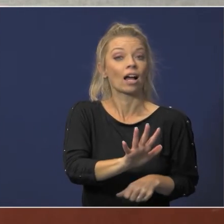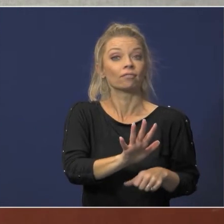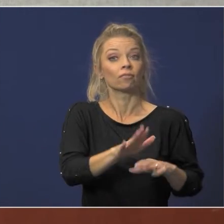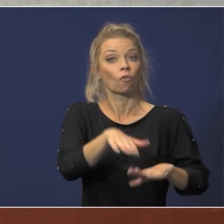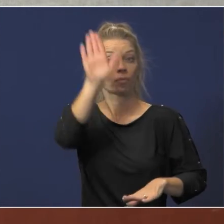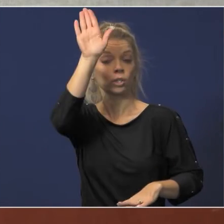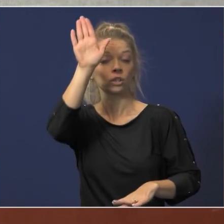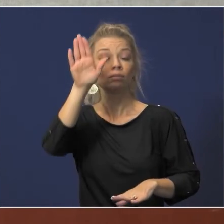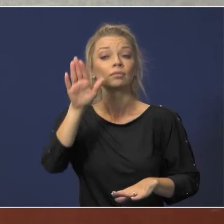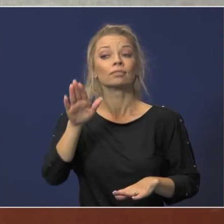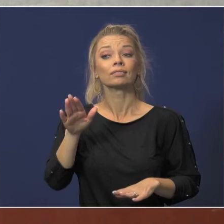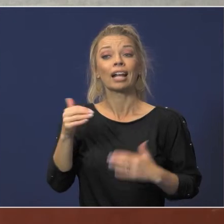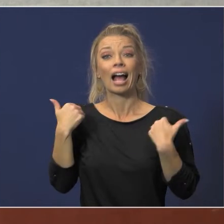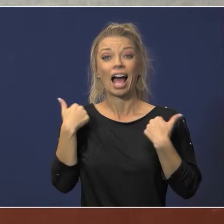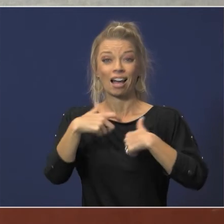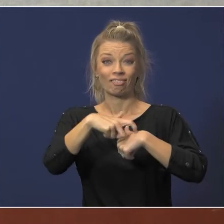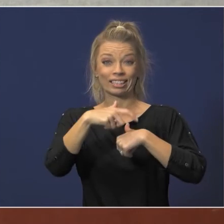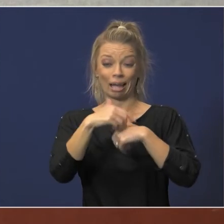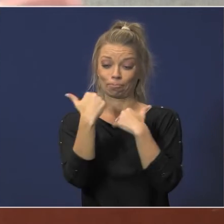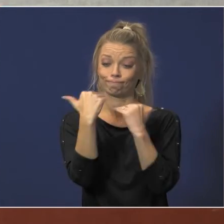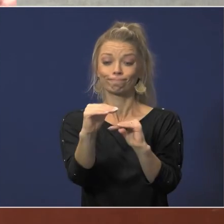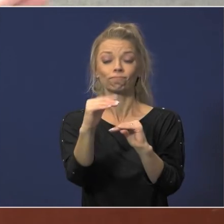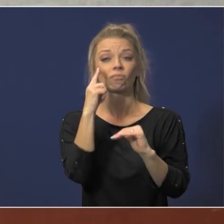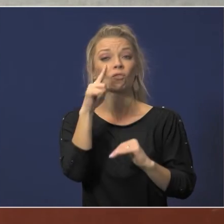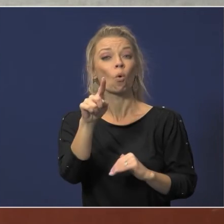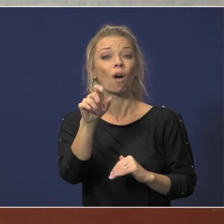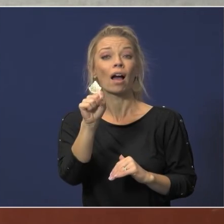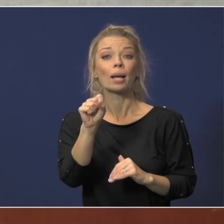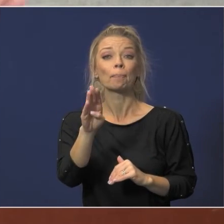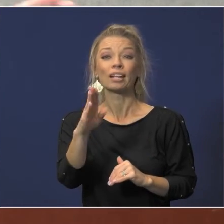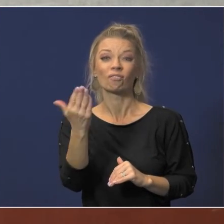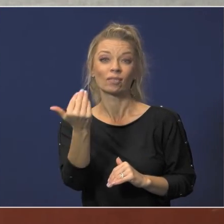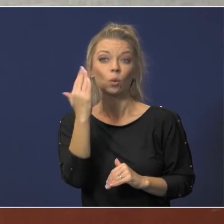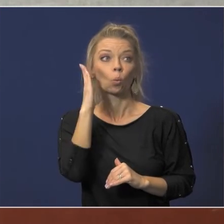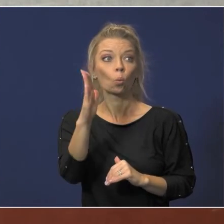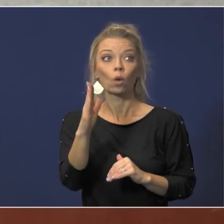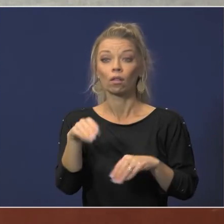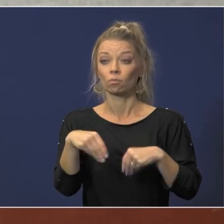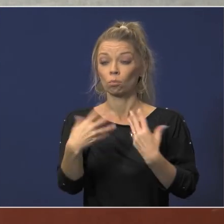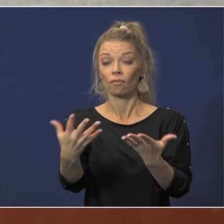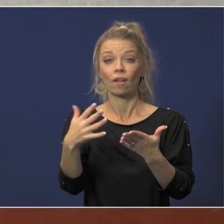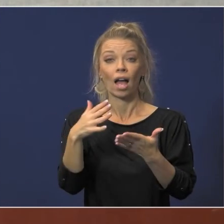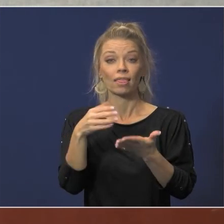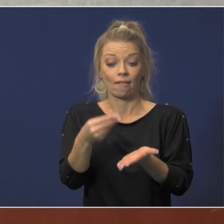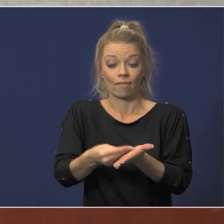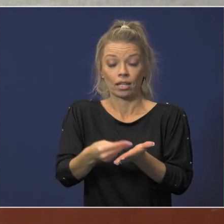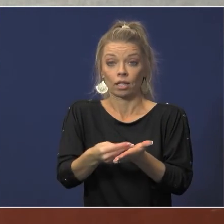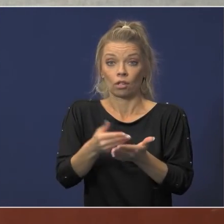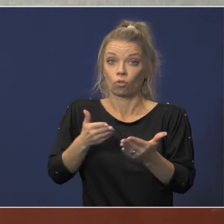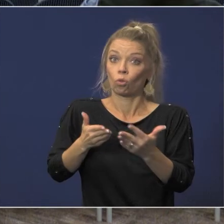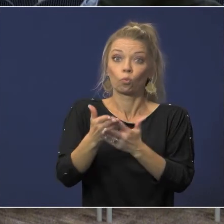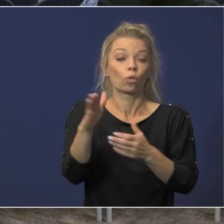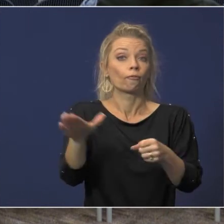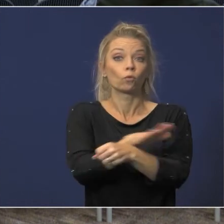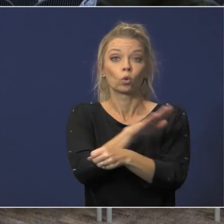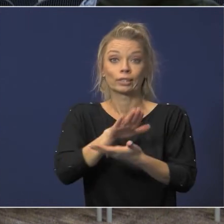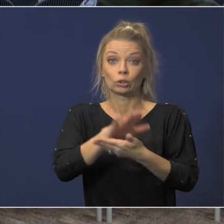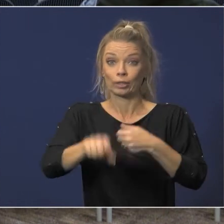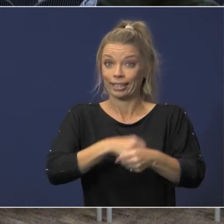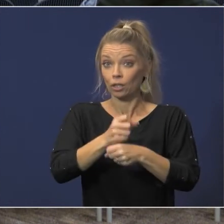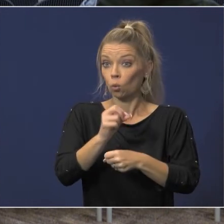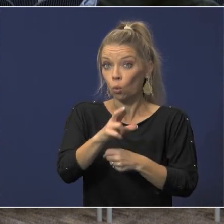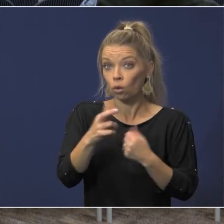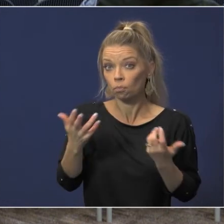limit on sb15 i mean do they say it will they provide that funding through the school year or not okay so